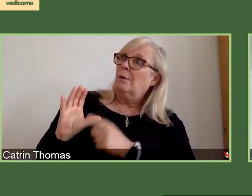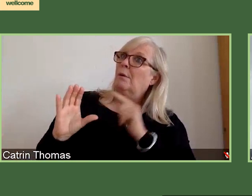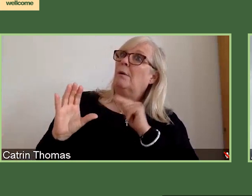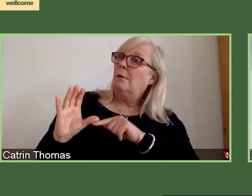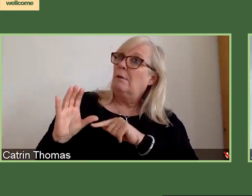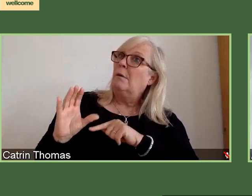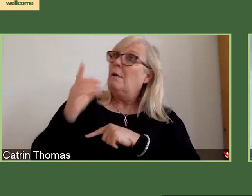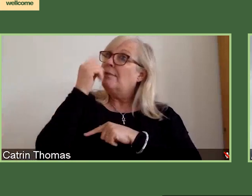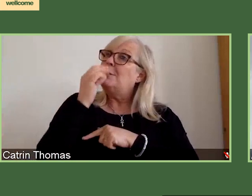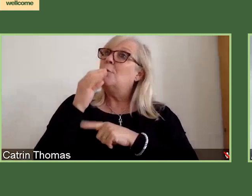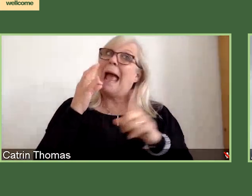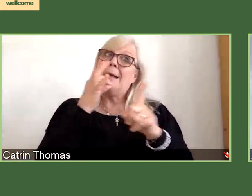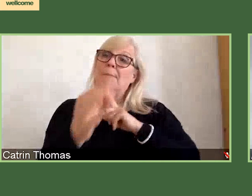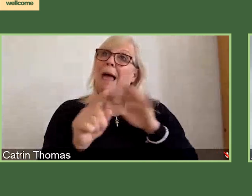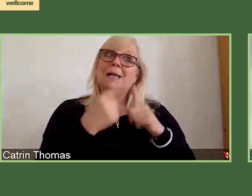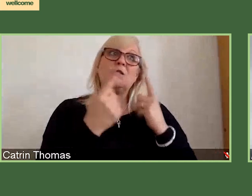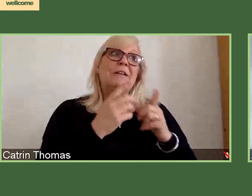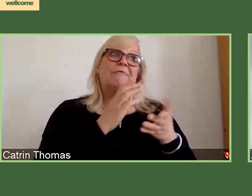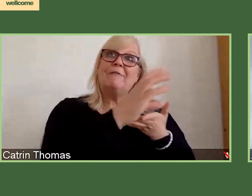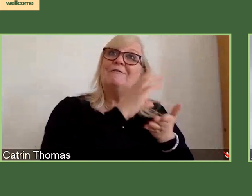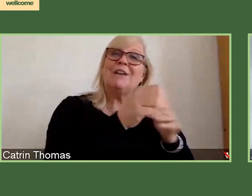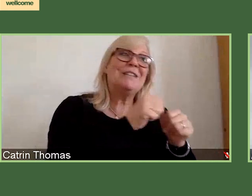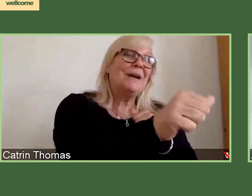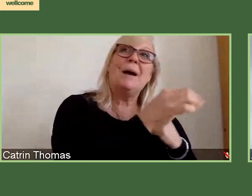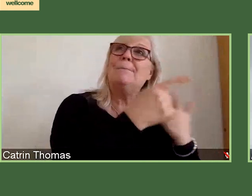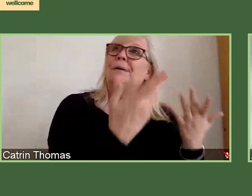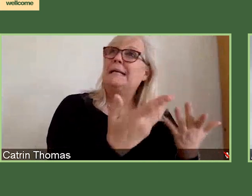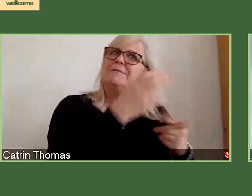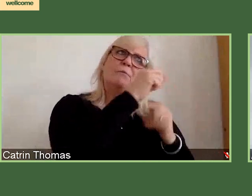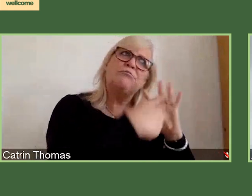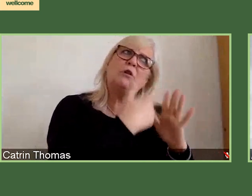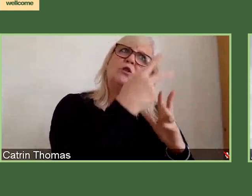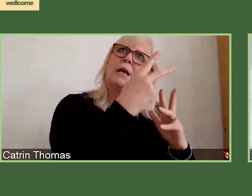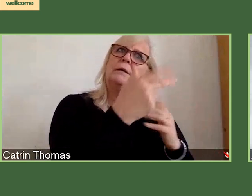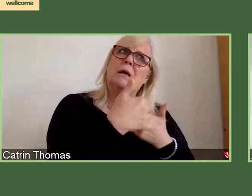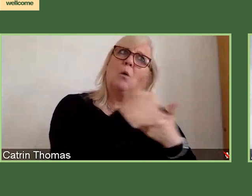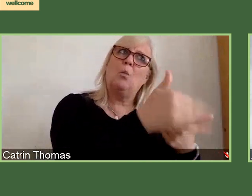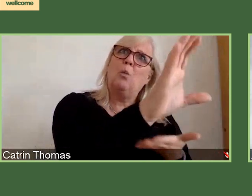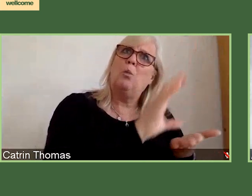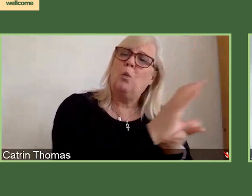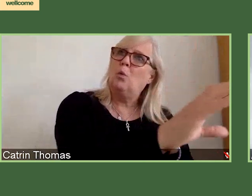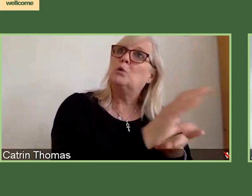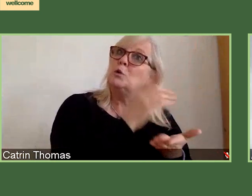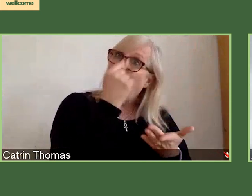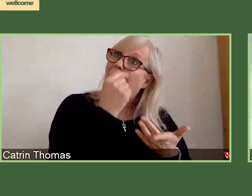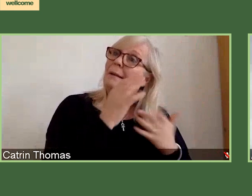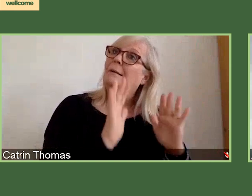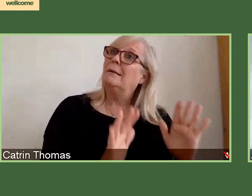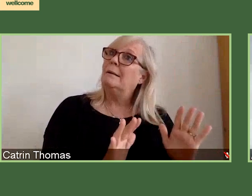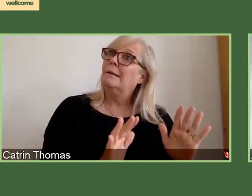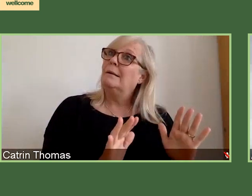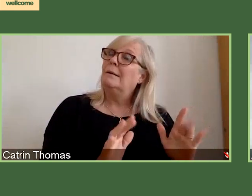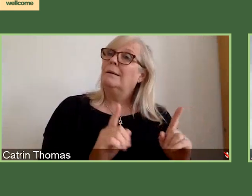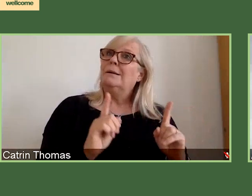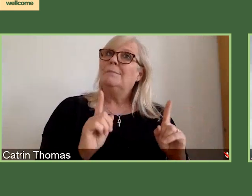from another funder or indeed be a co-applicant on a discovery award from Wellcome. But for any of these